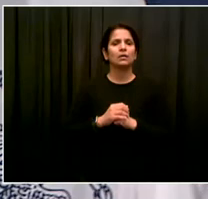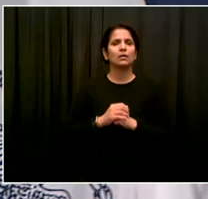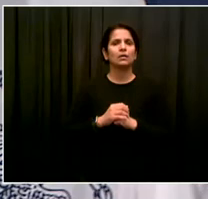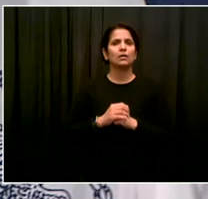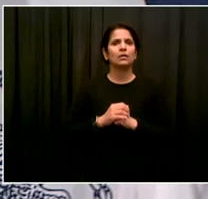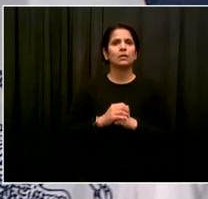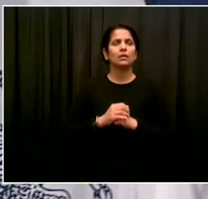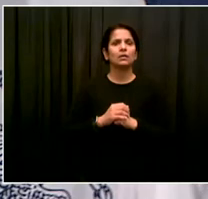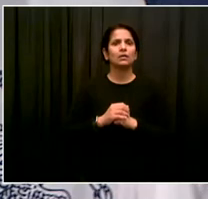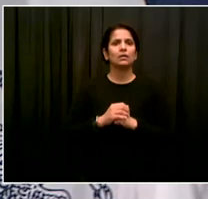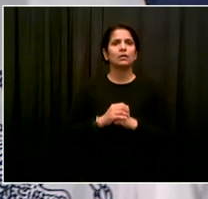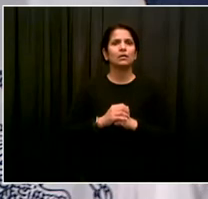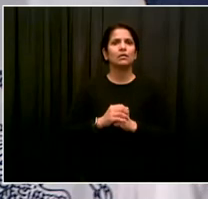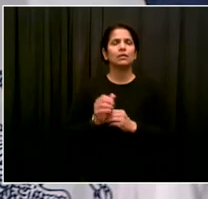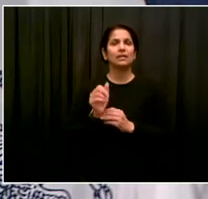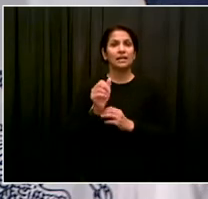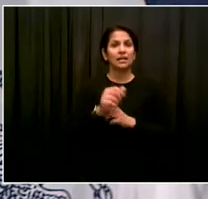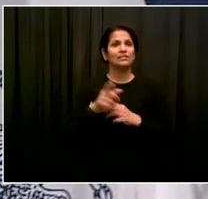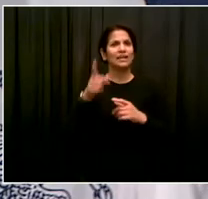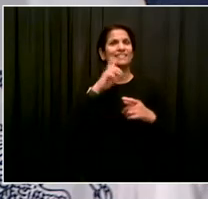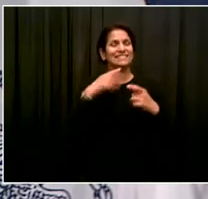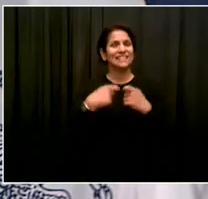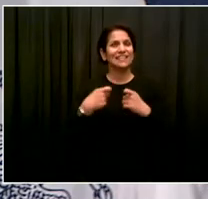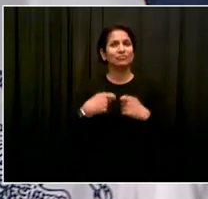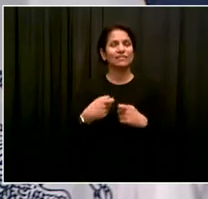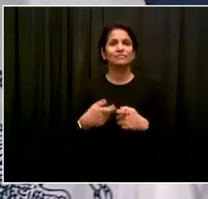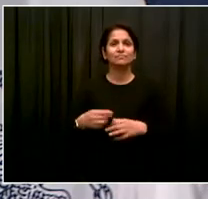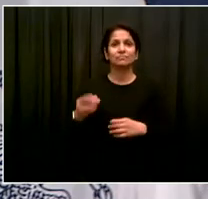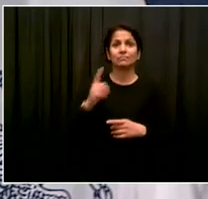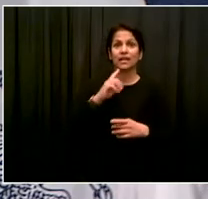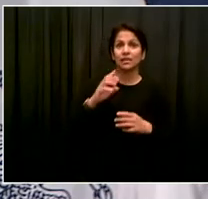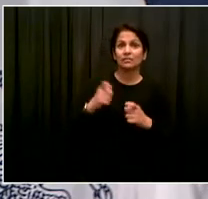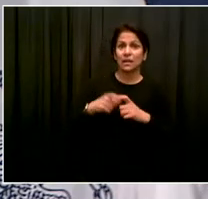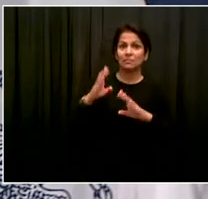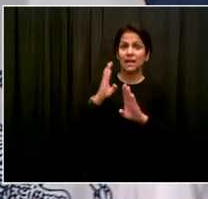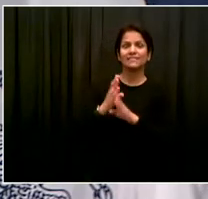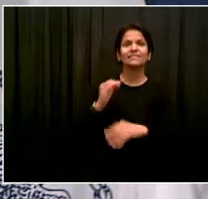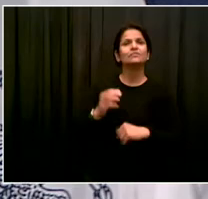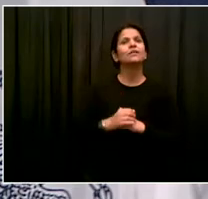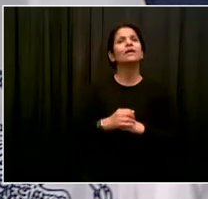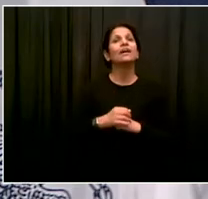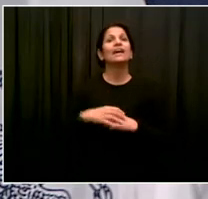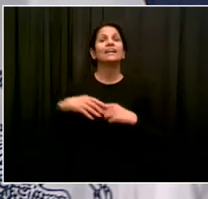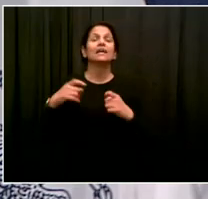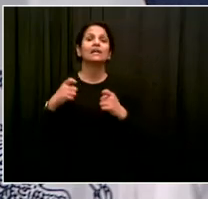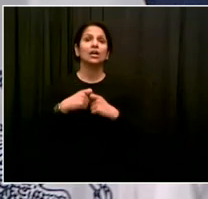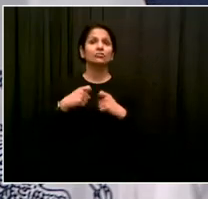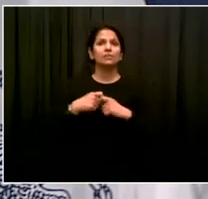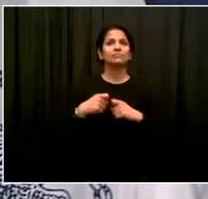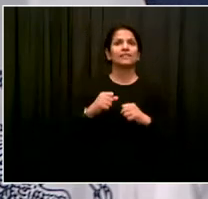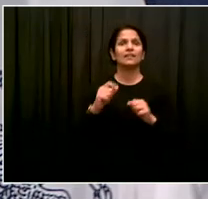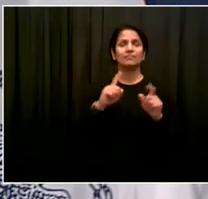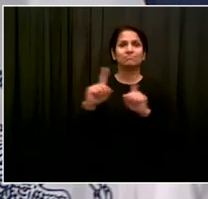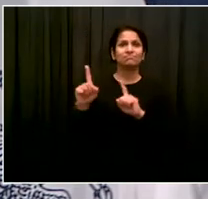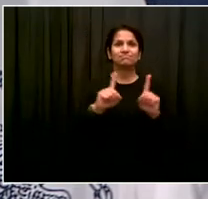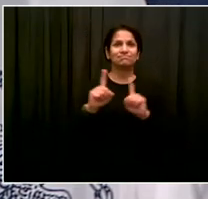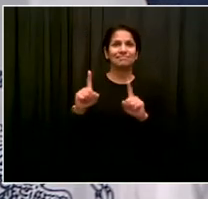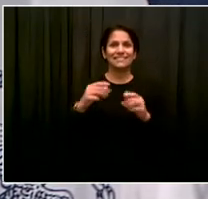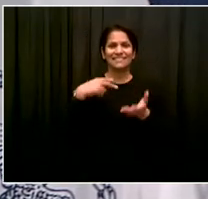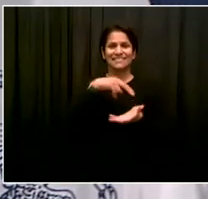there in her invoking its electric so check your cultural references everyone. But the the Chancellor